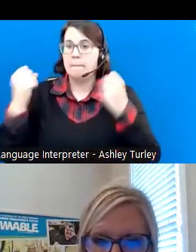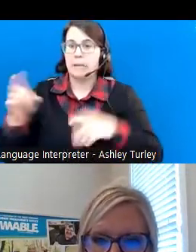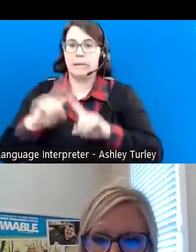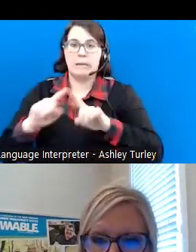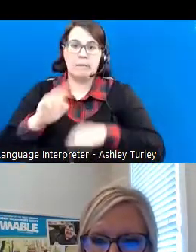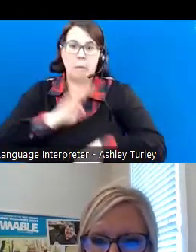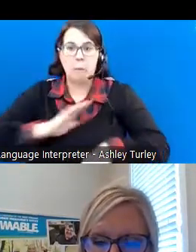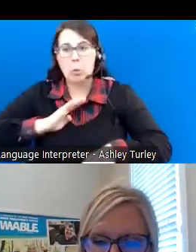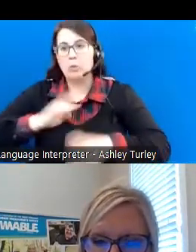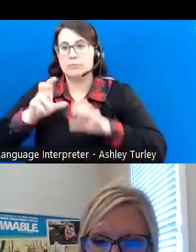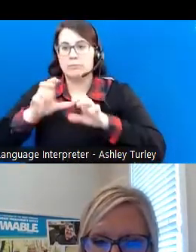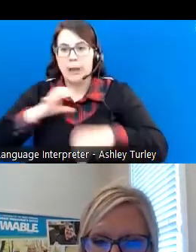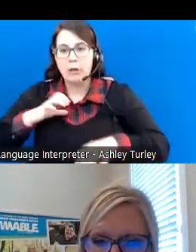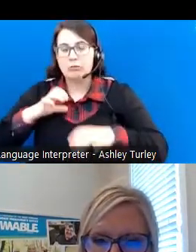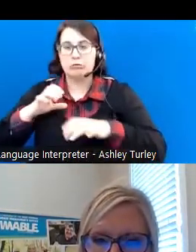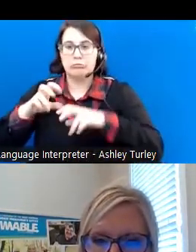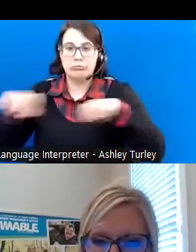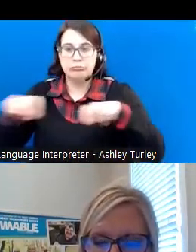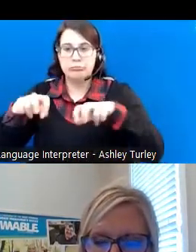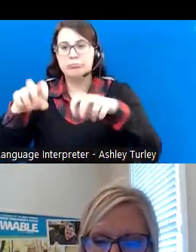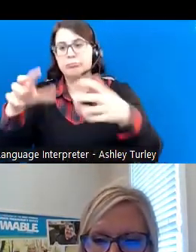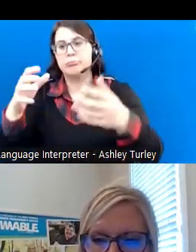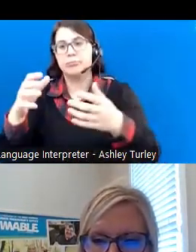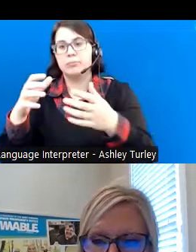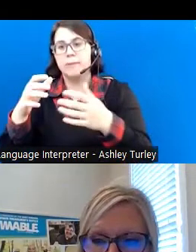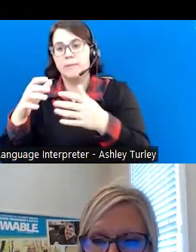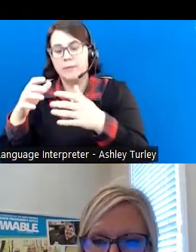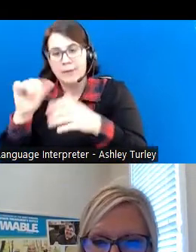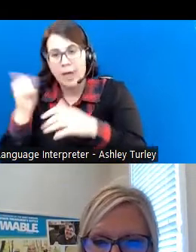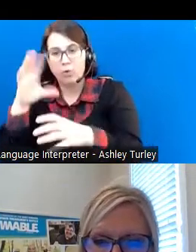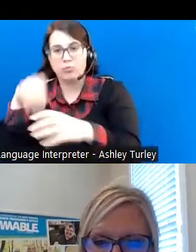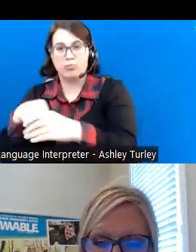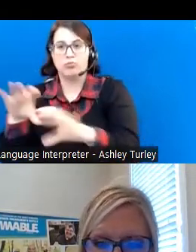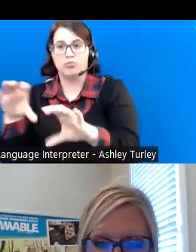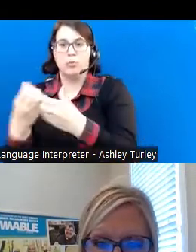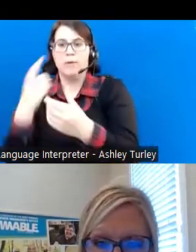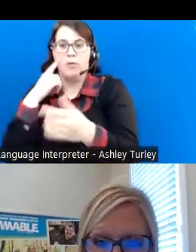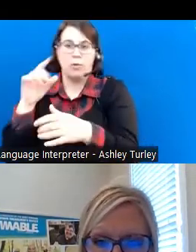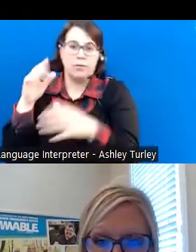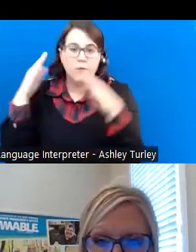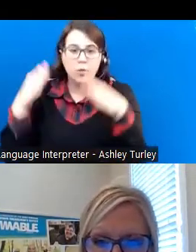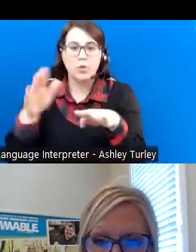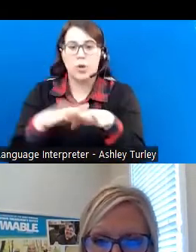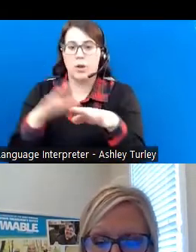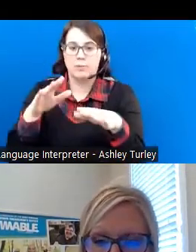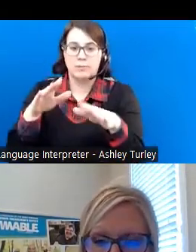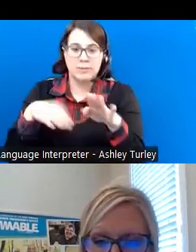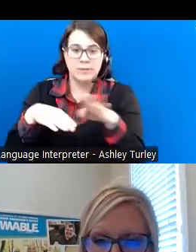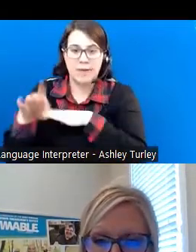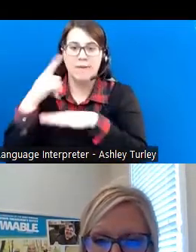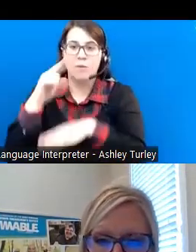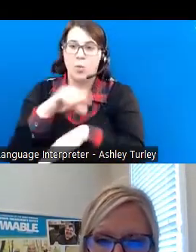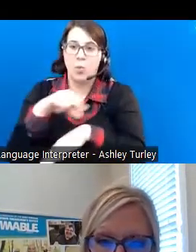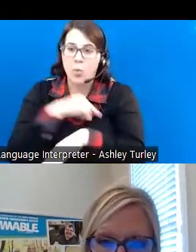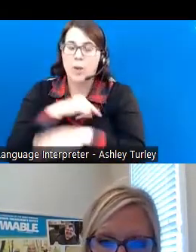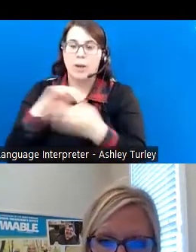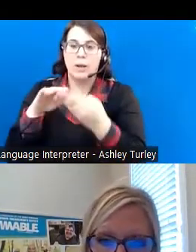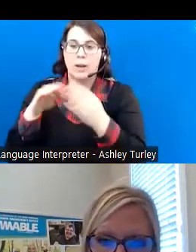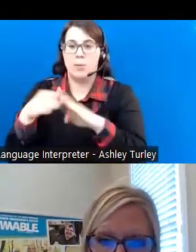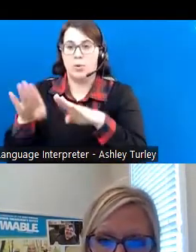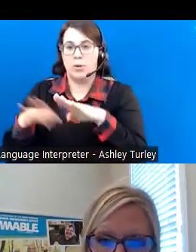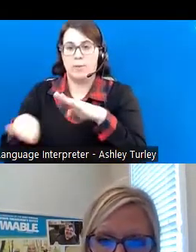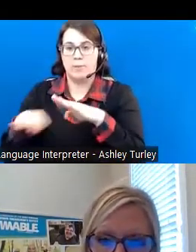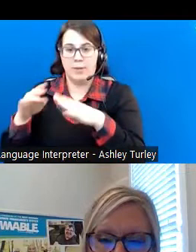councils, and other groups focused on the development of quality community-based services for people with developmental and other